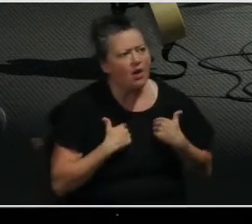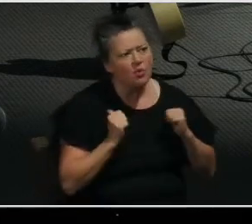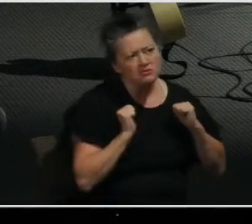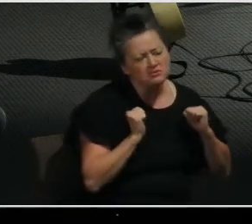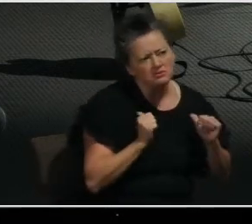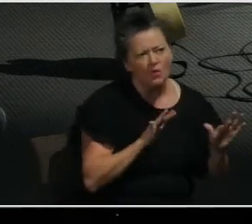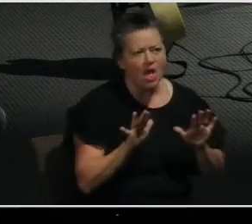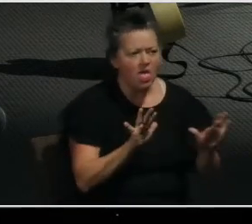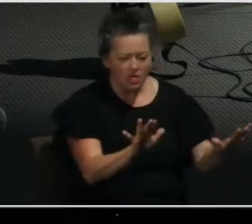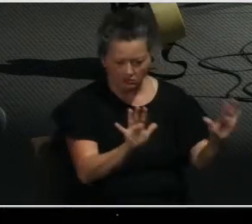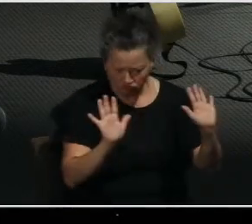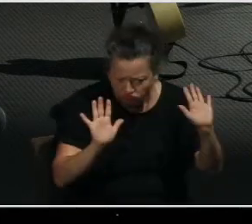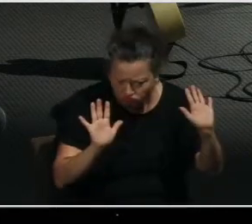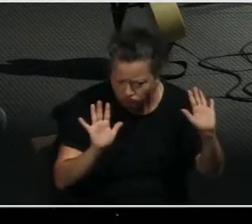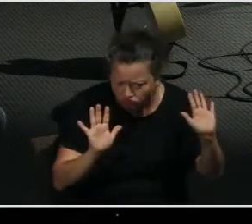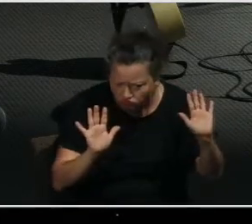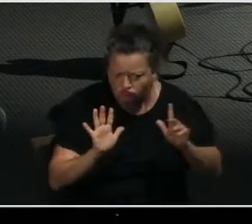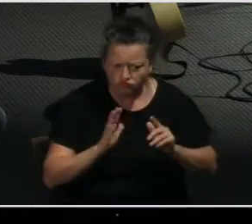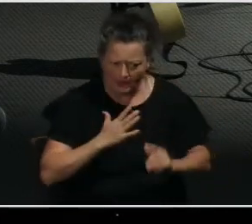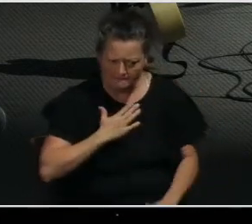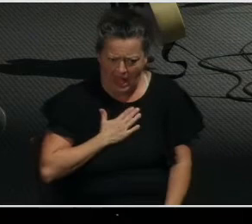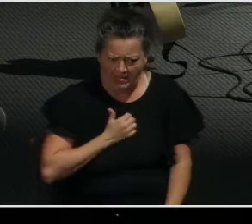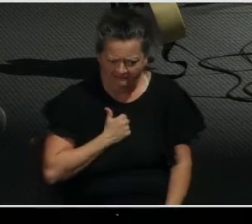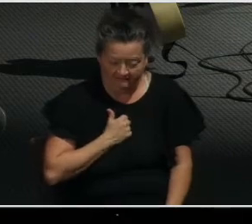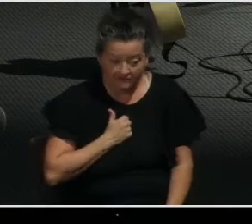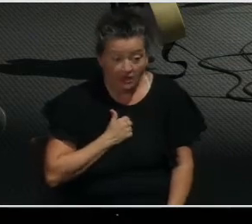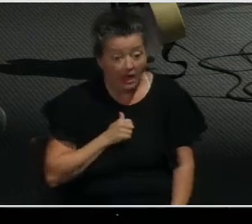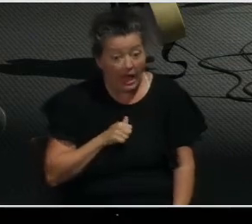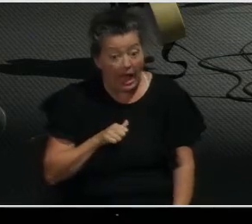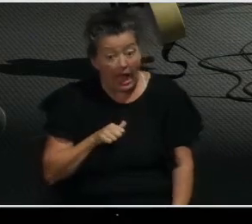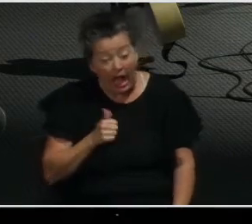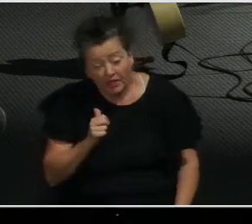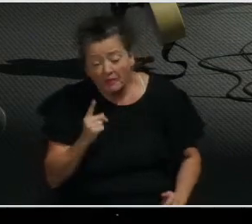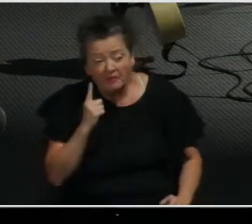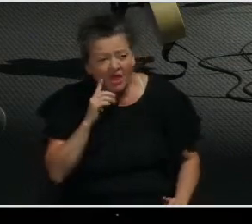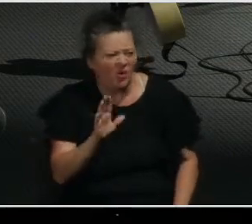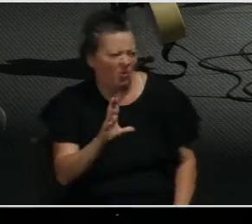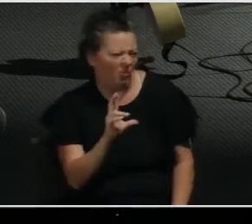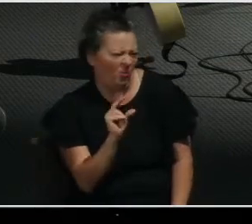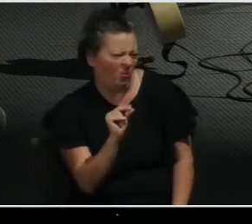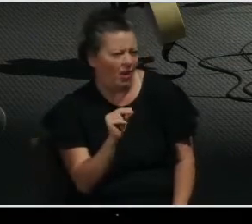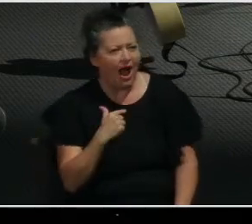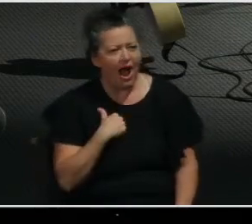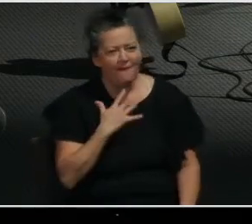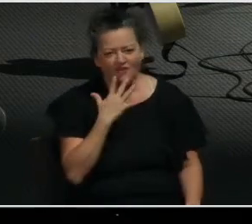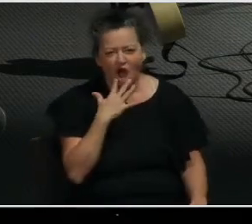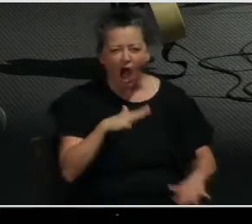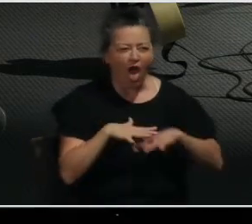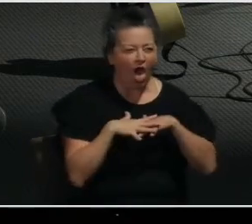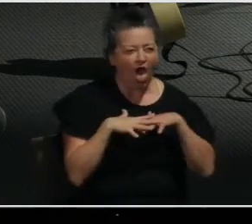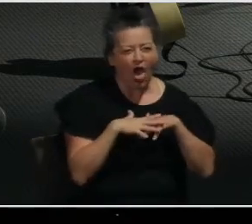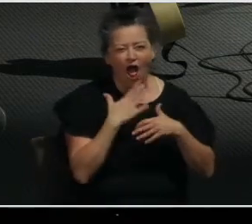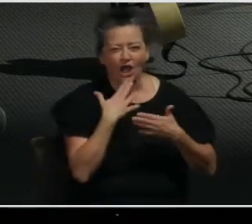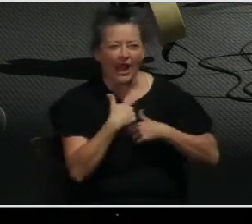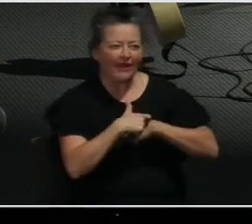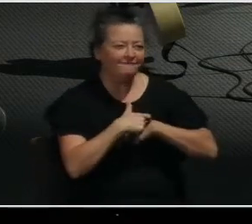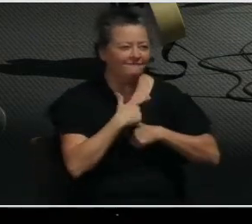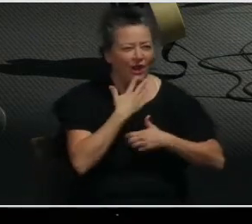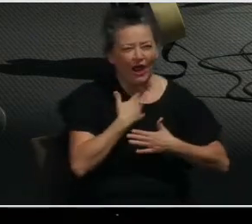others say, well, you know, the most important thing in life is for me to have a good time. So I want to live so I can